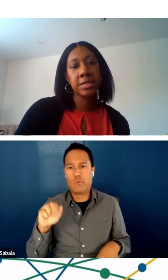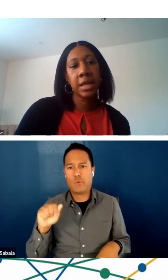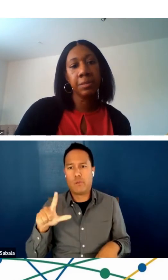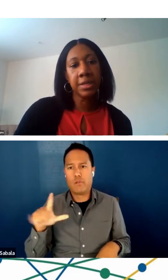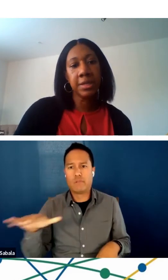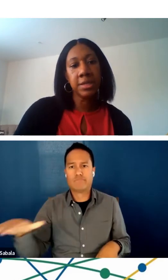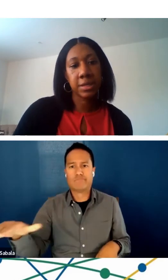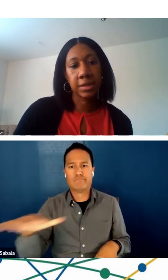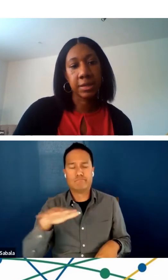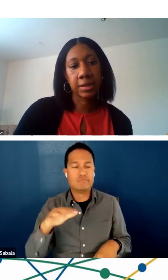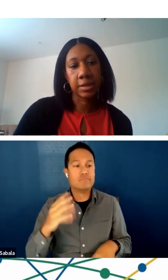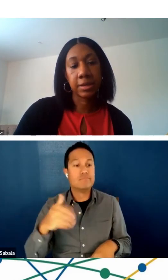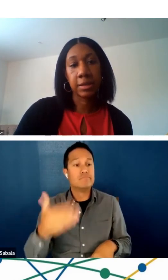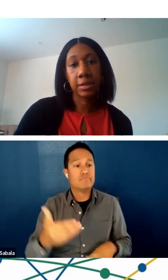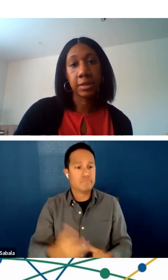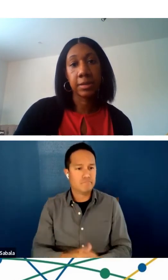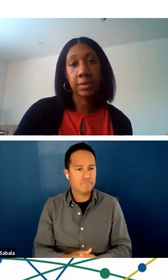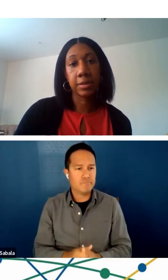Next slide, please.